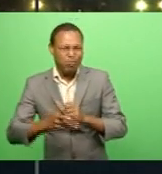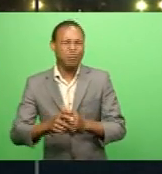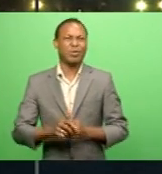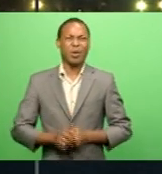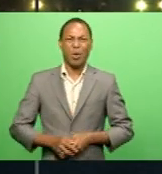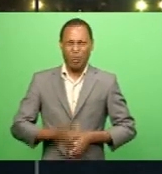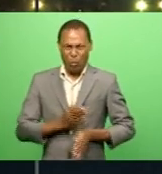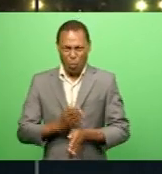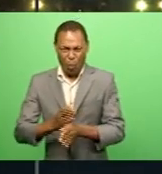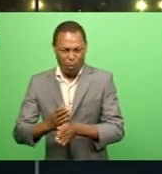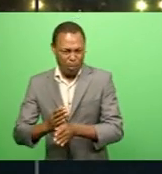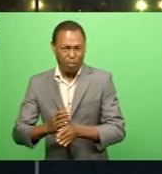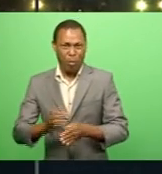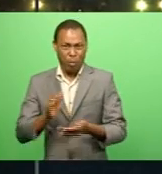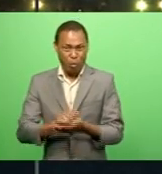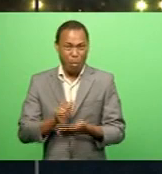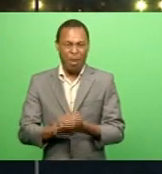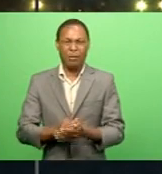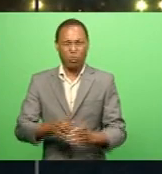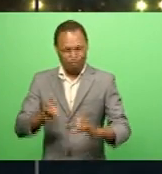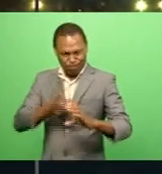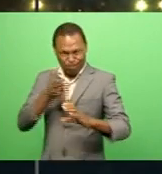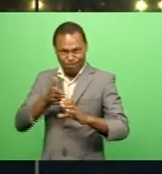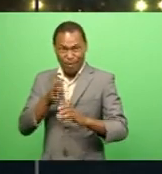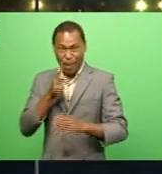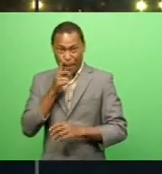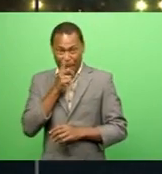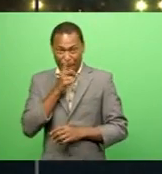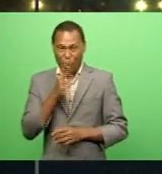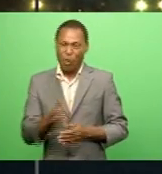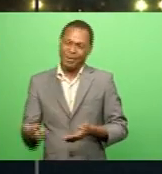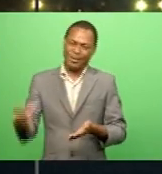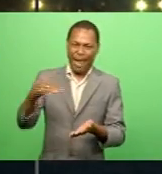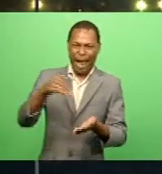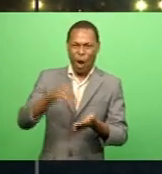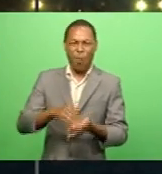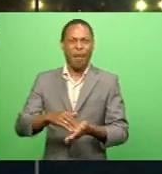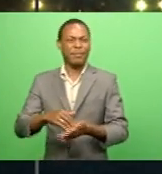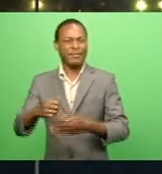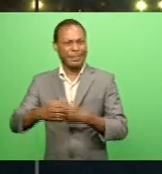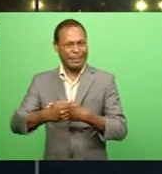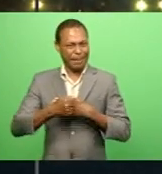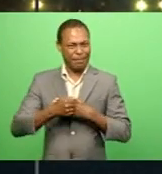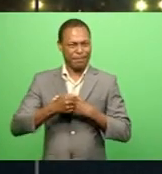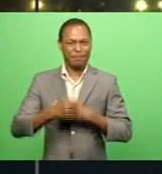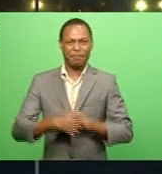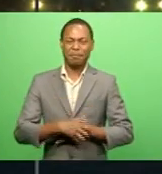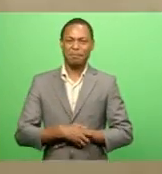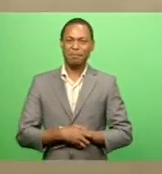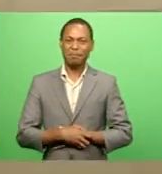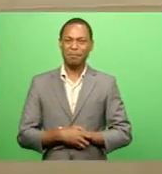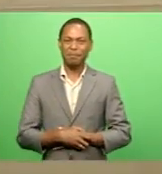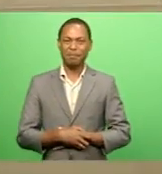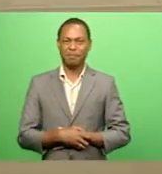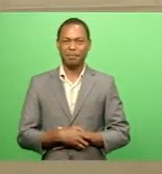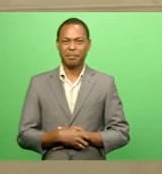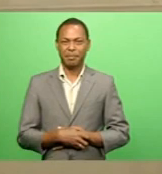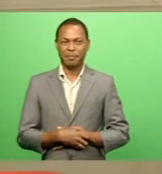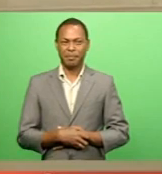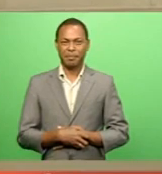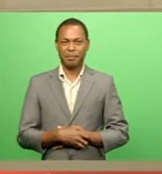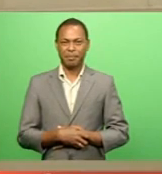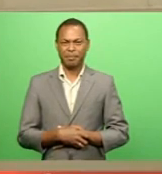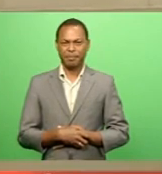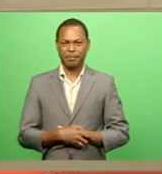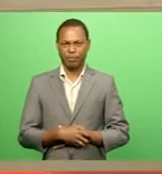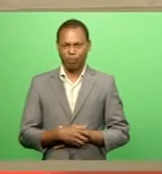To ensure these filmmakers from India and the United States arrive safely Details with Josayan Anunga A good